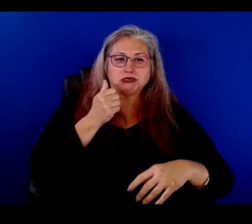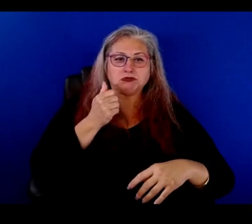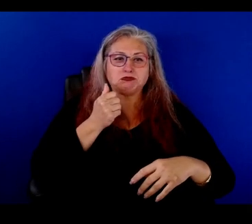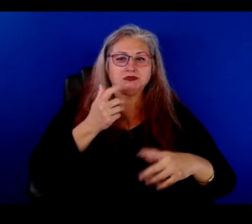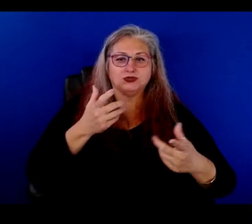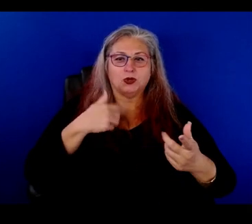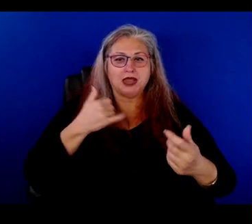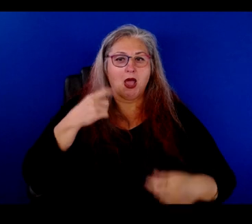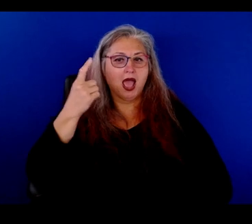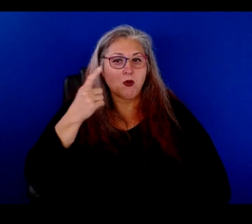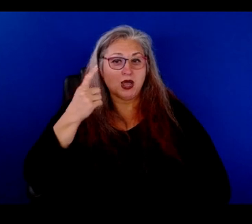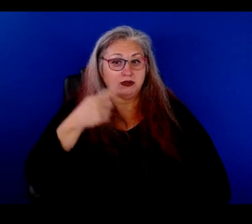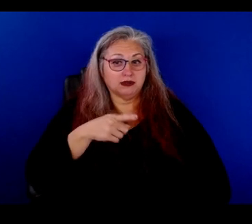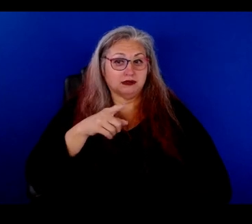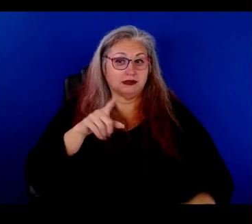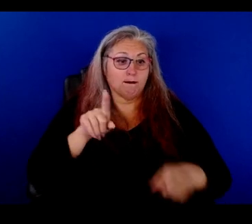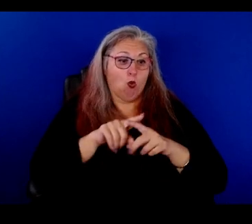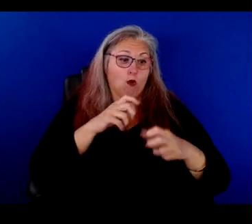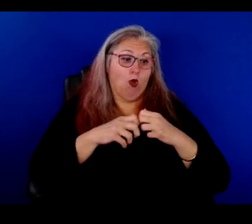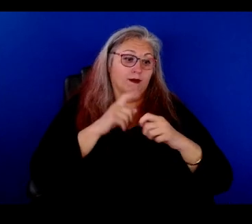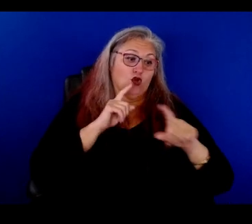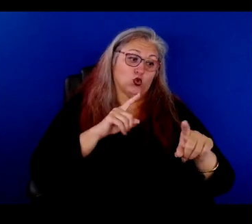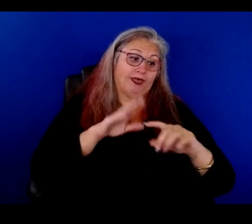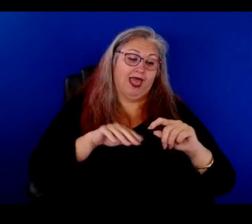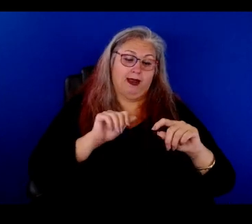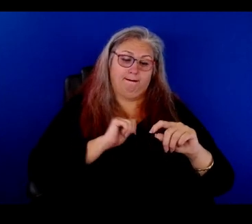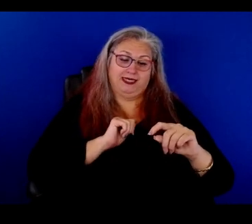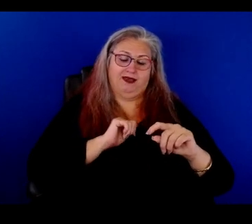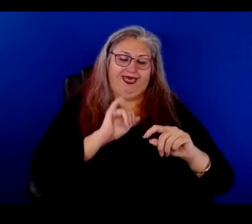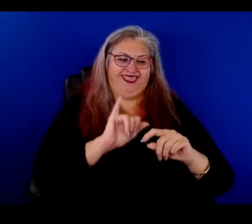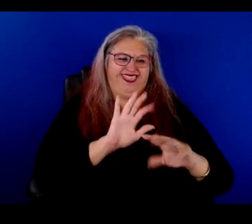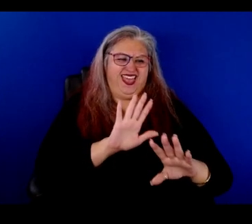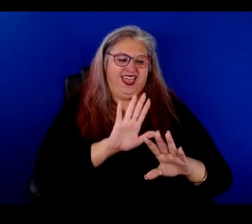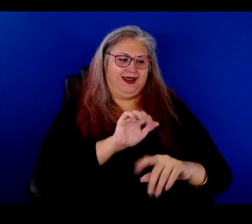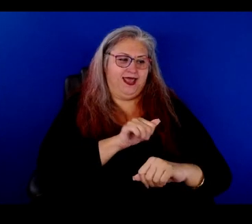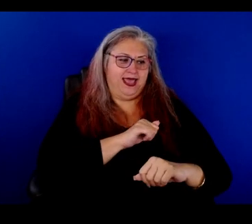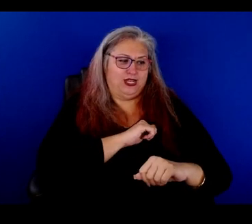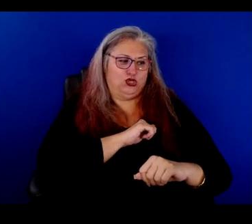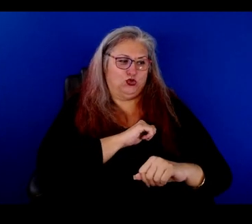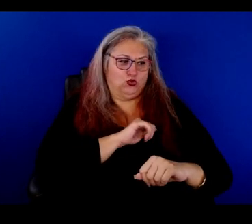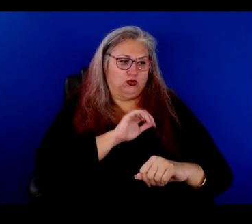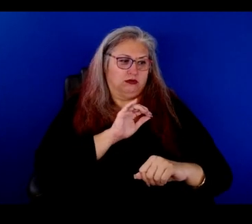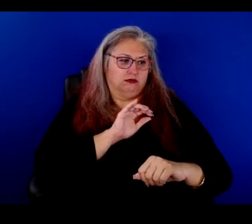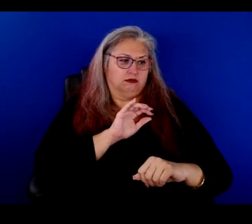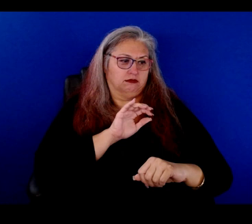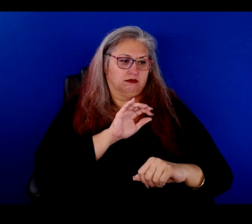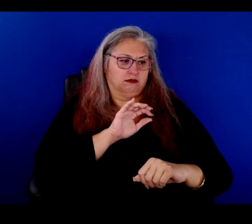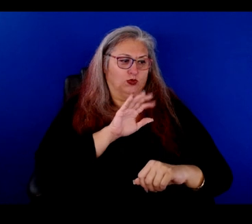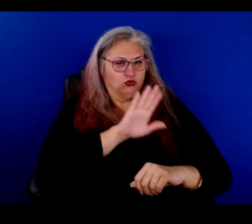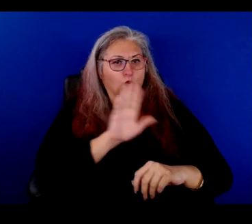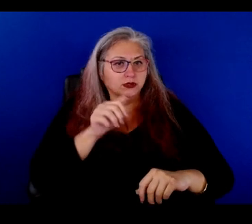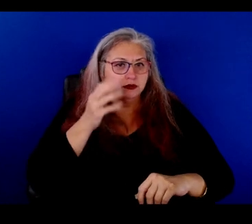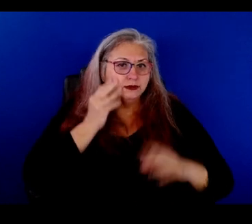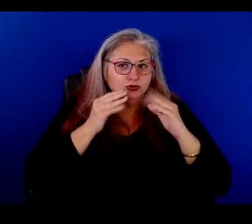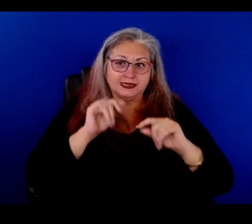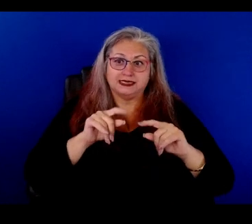that that same, you know, more problem for you than for me kind of, uh, that was your experience. Um, because it